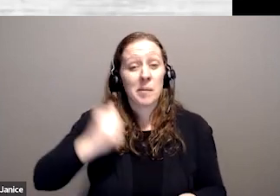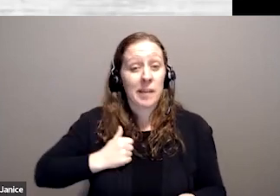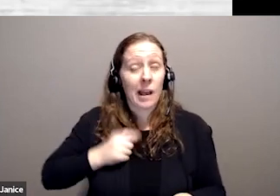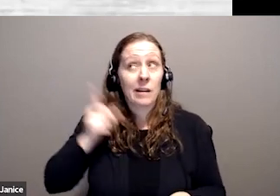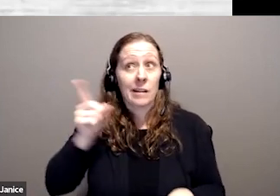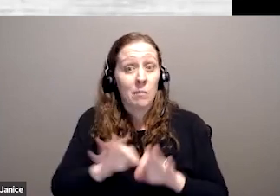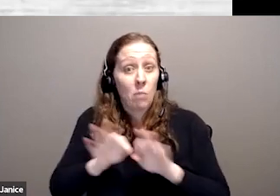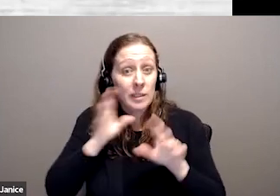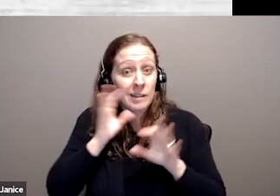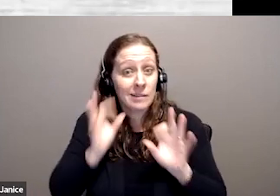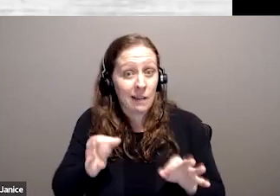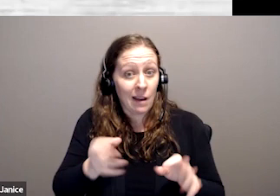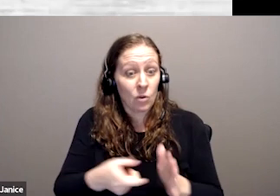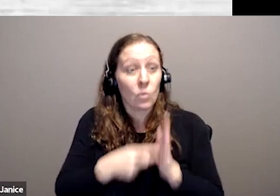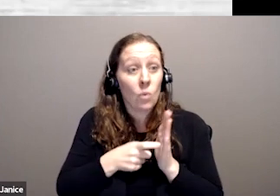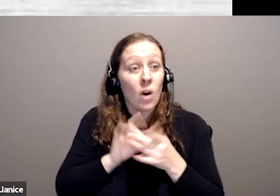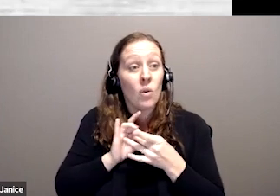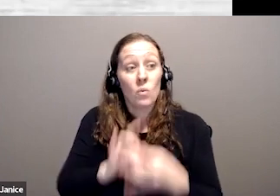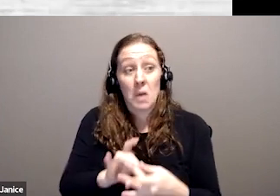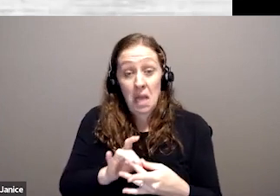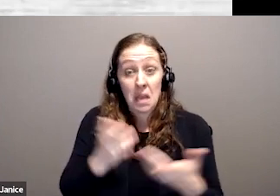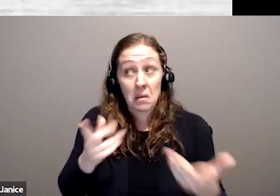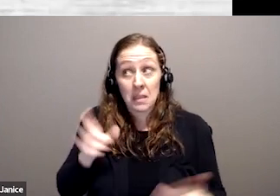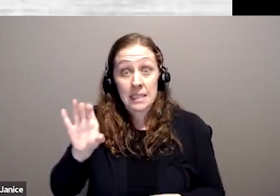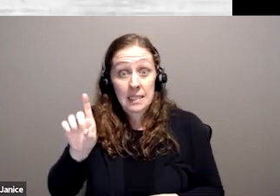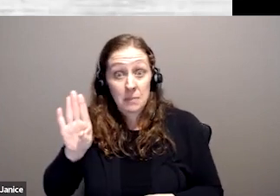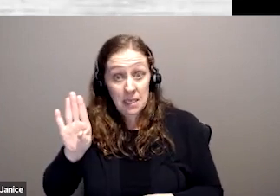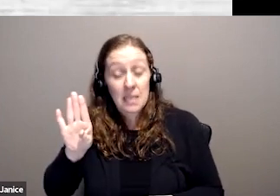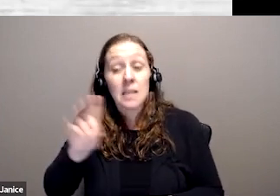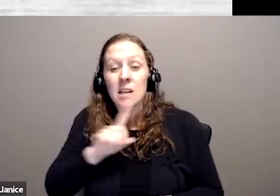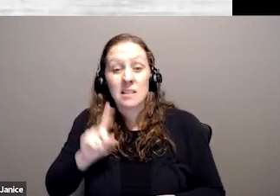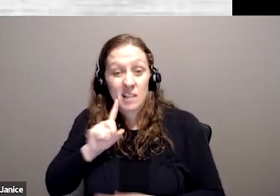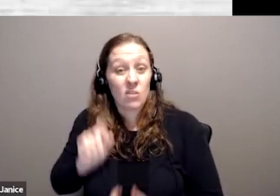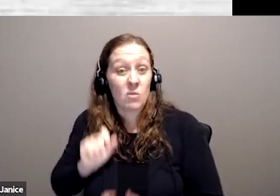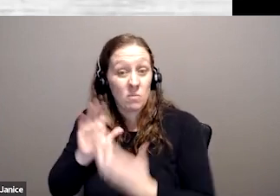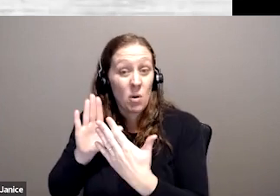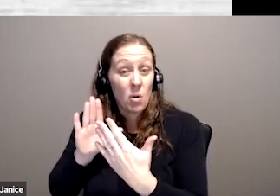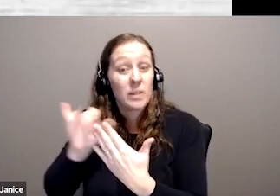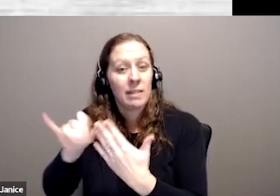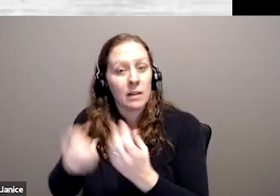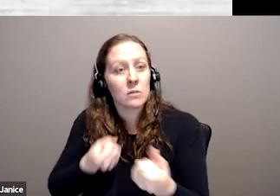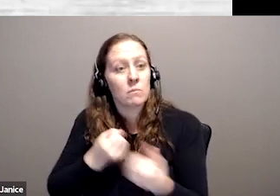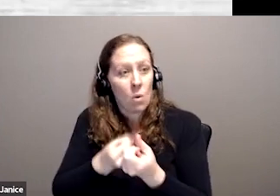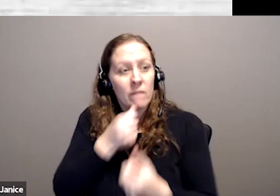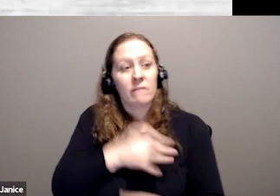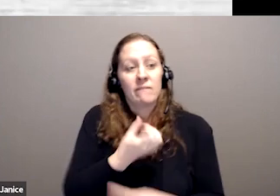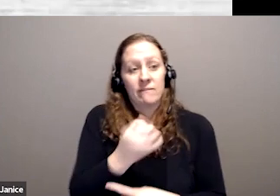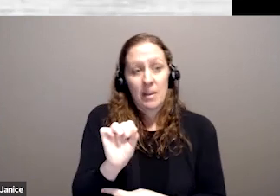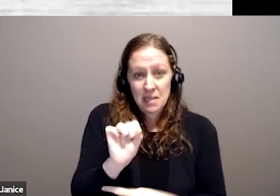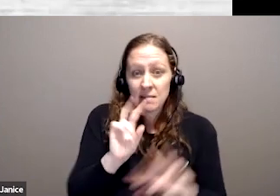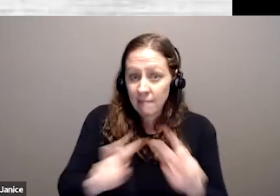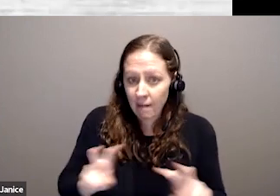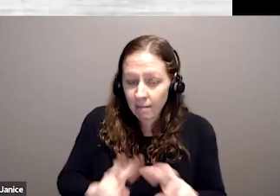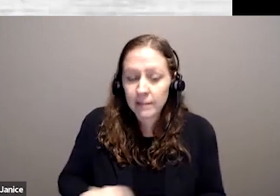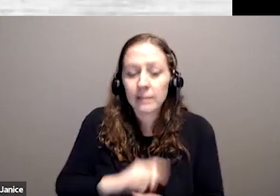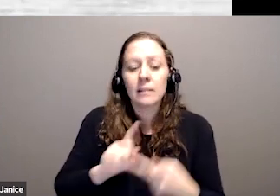to make respecting the benefit unit and can adopt a single benefit unit approach that supports feminist analysis, that supports the